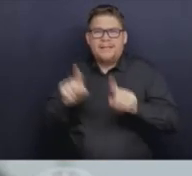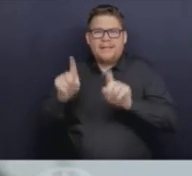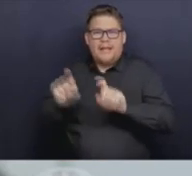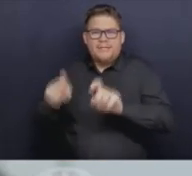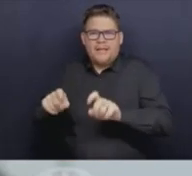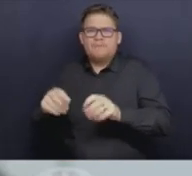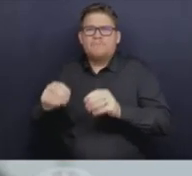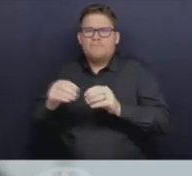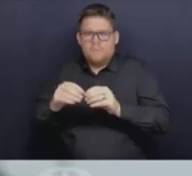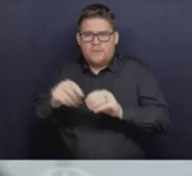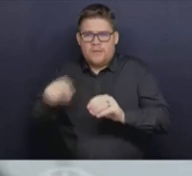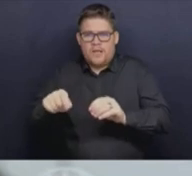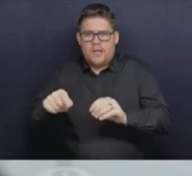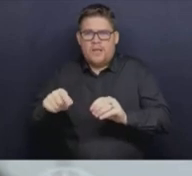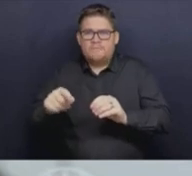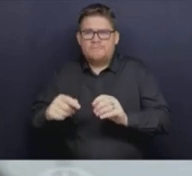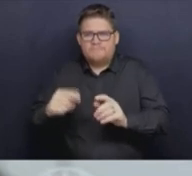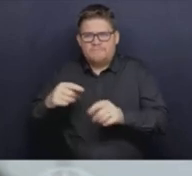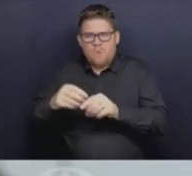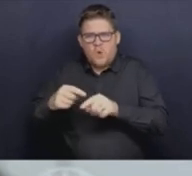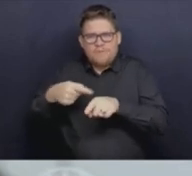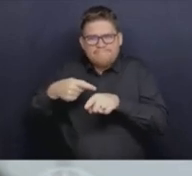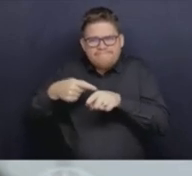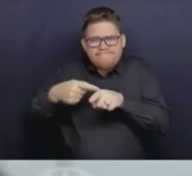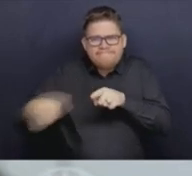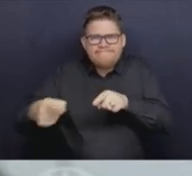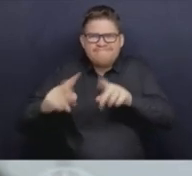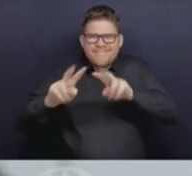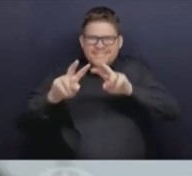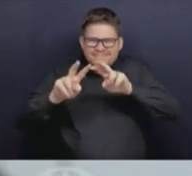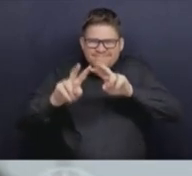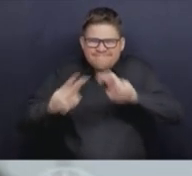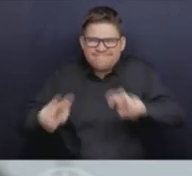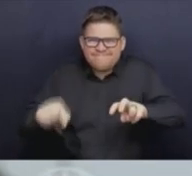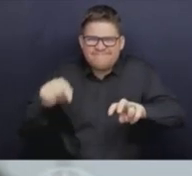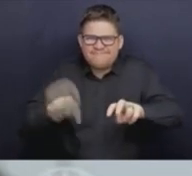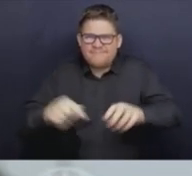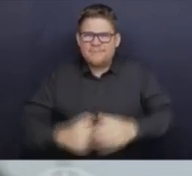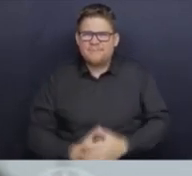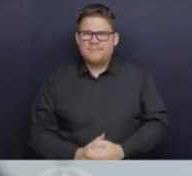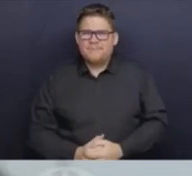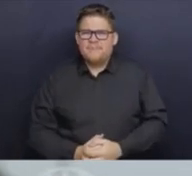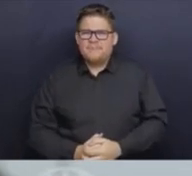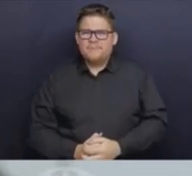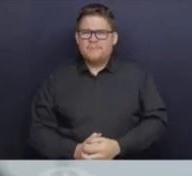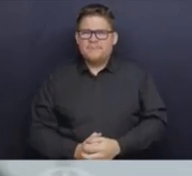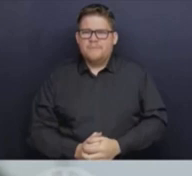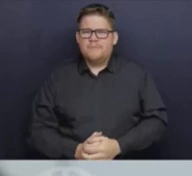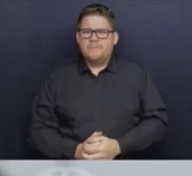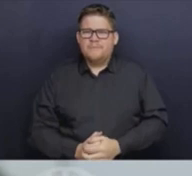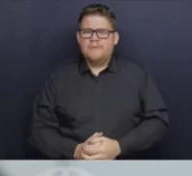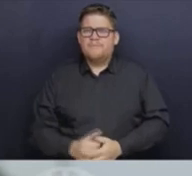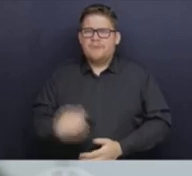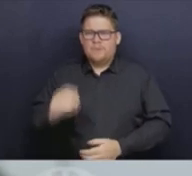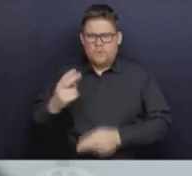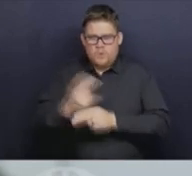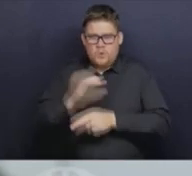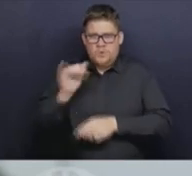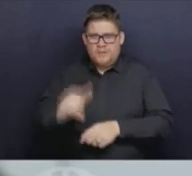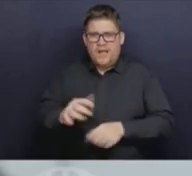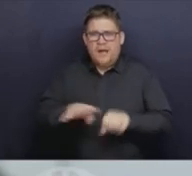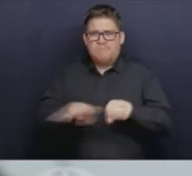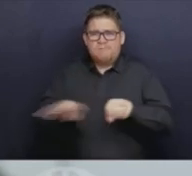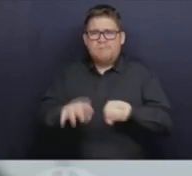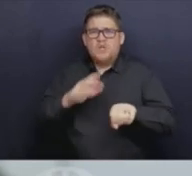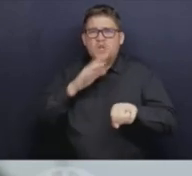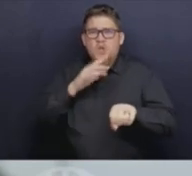to look at variants in different areas of the province that's been in place, as we know, in the lower mainland. And that, again, is posted on the